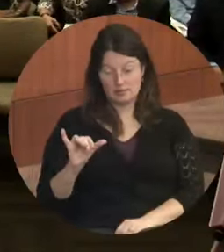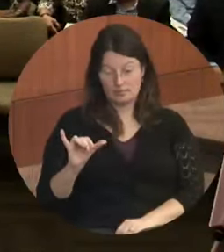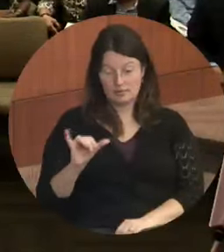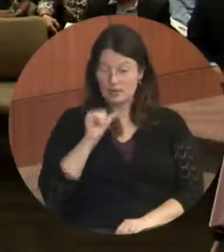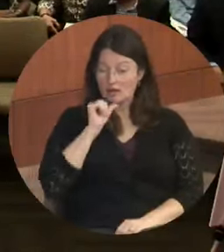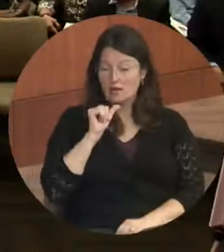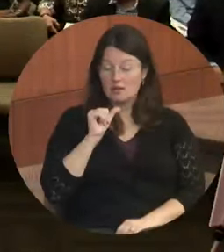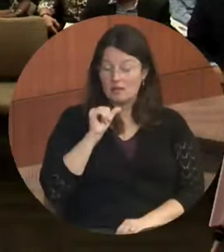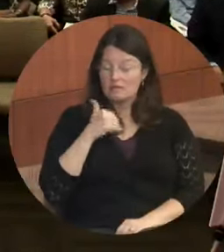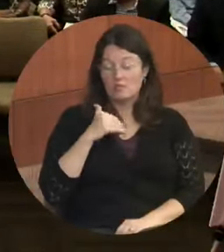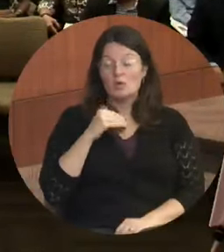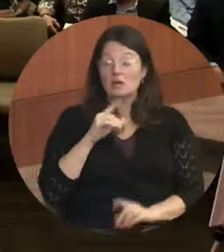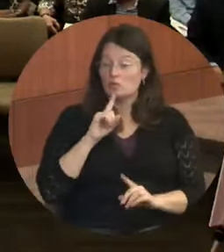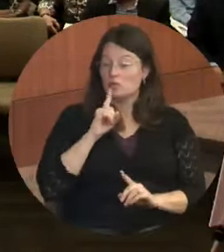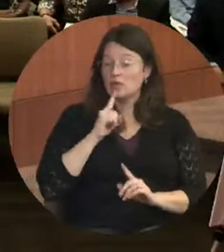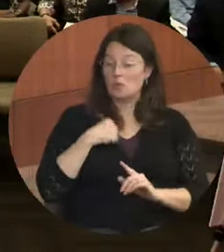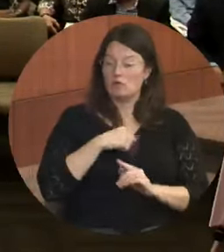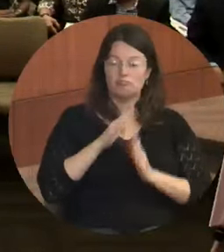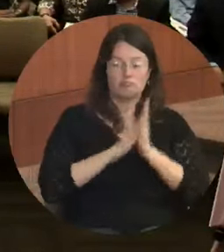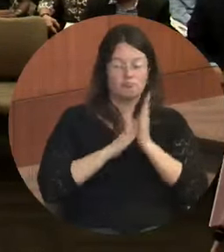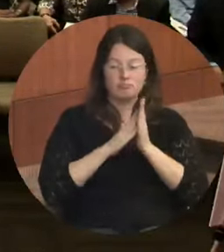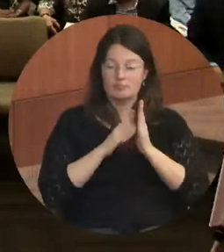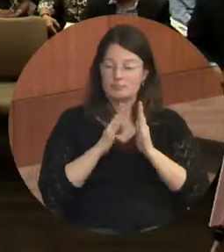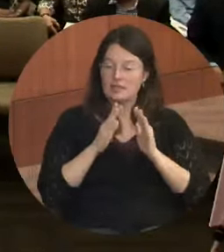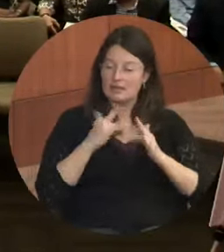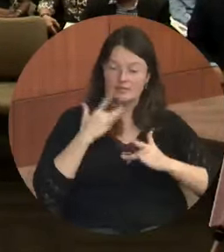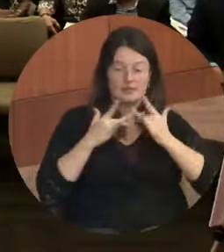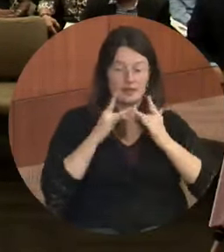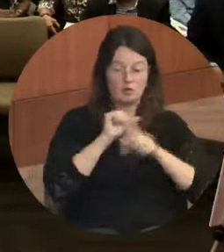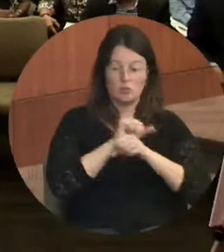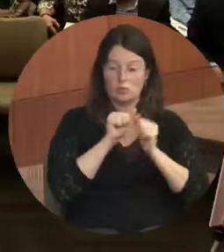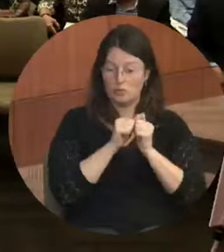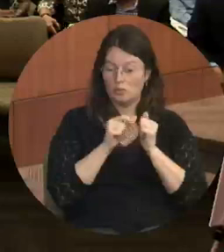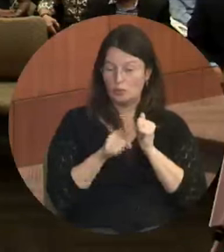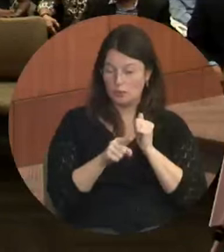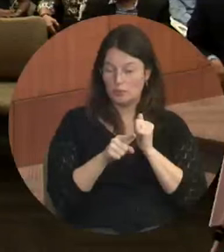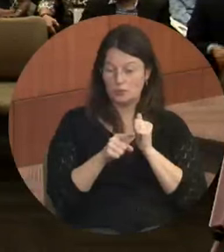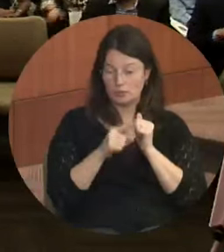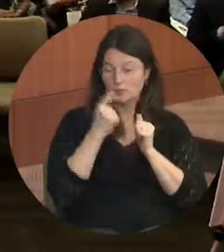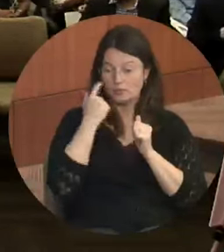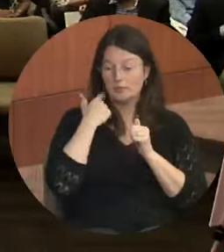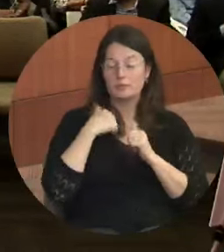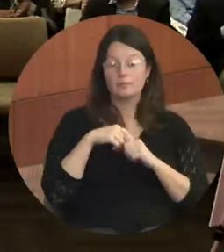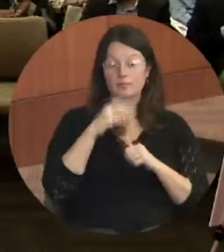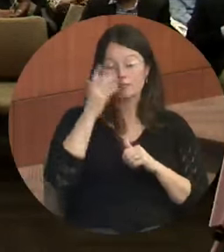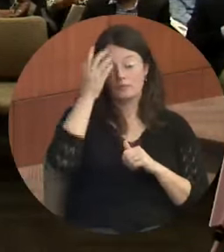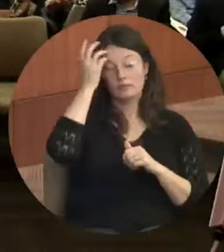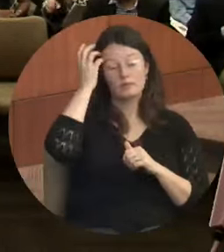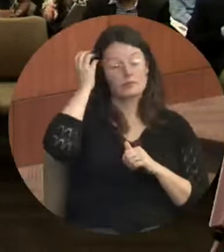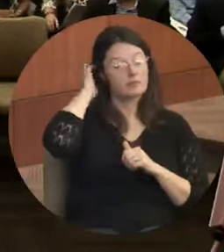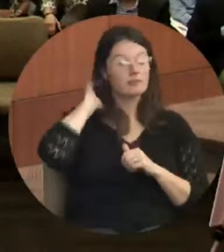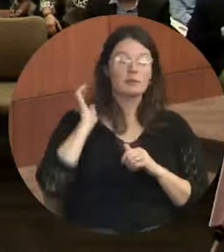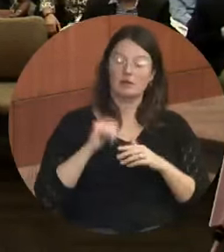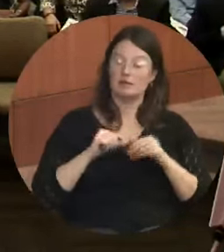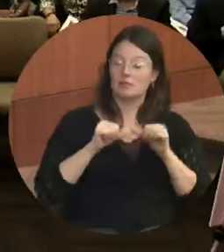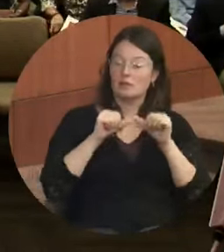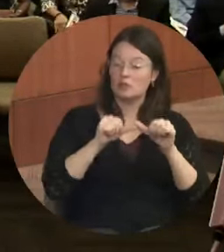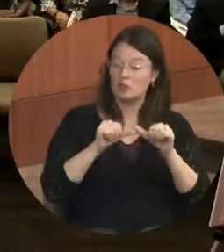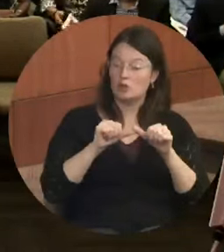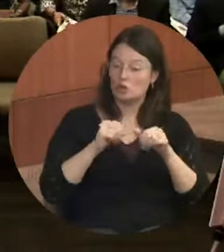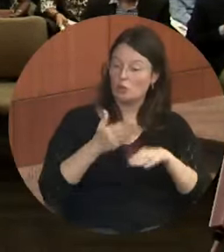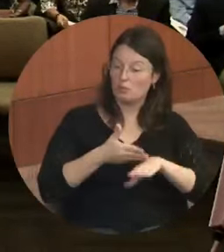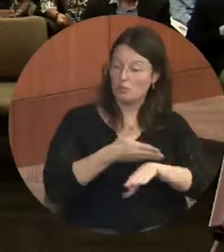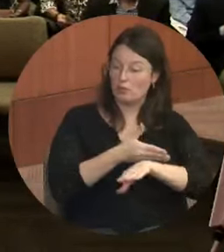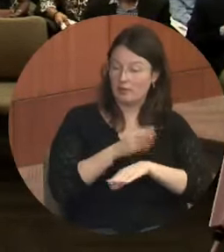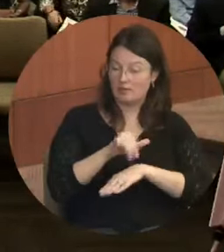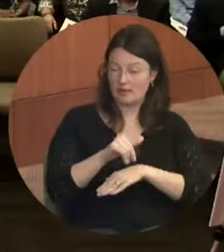really anxious to work with you on, uh, continuing with the project. Thank you for